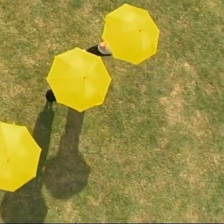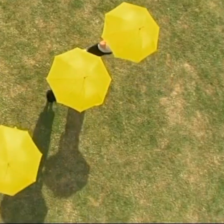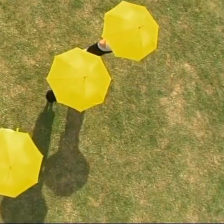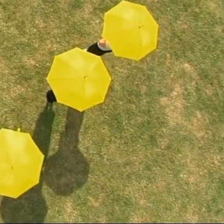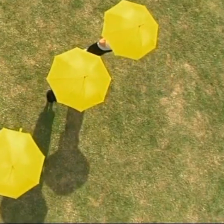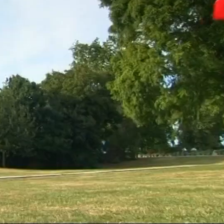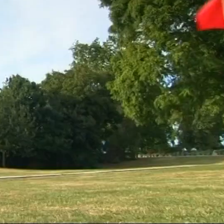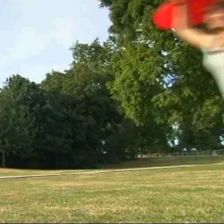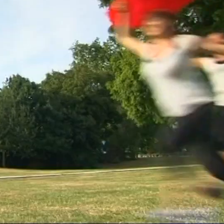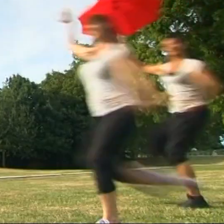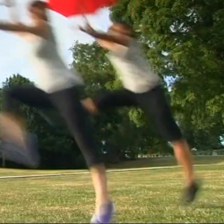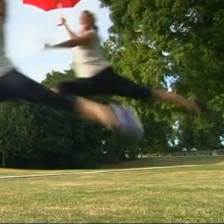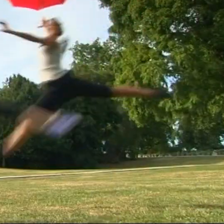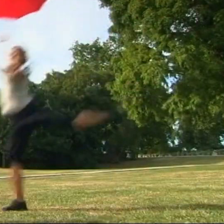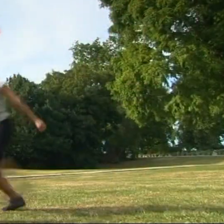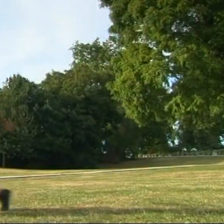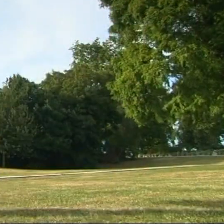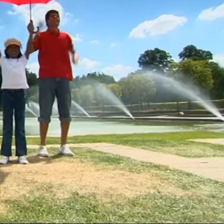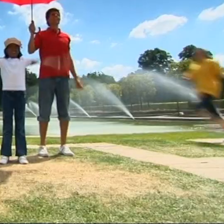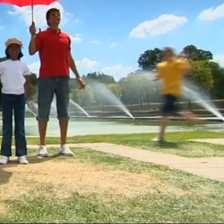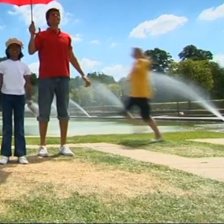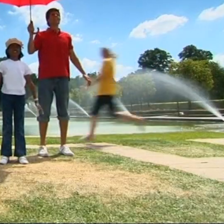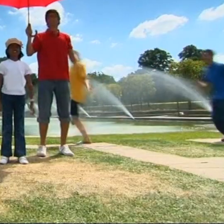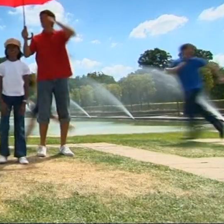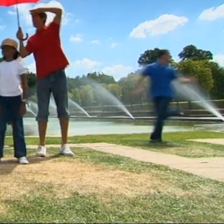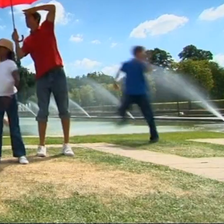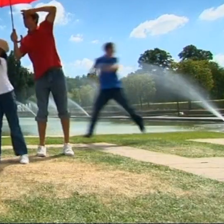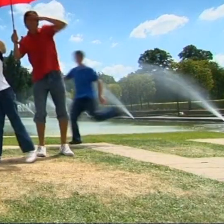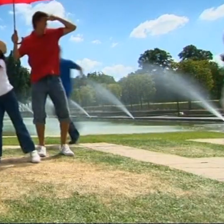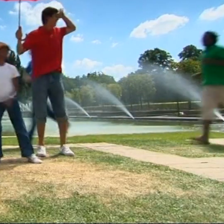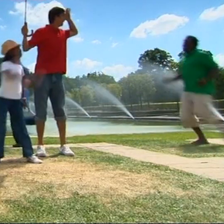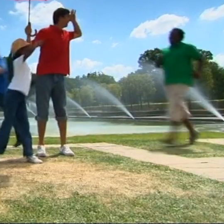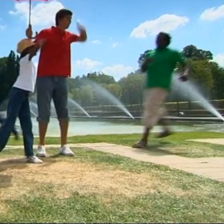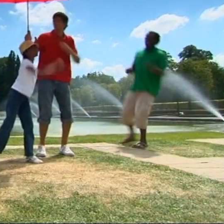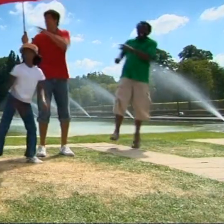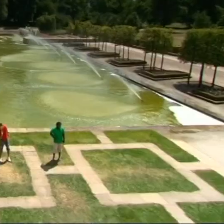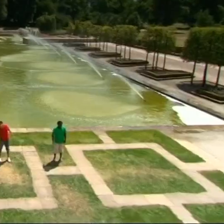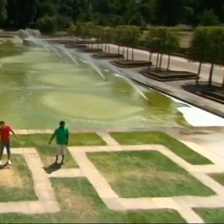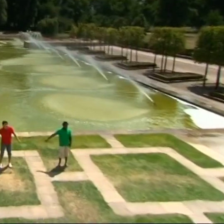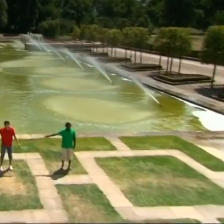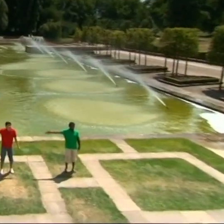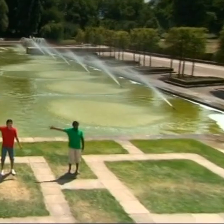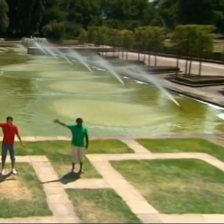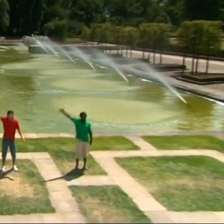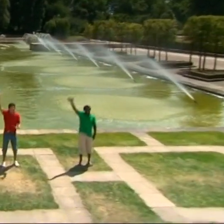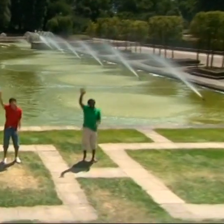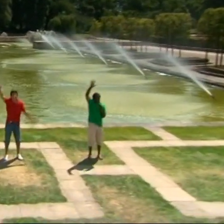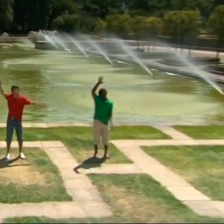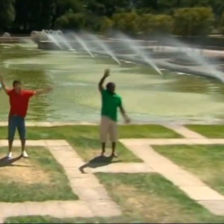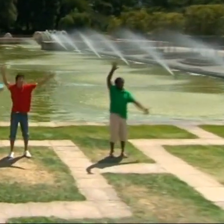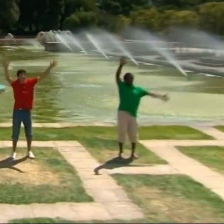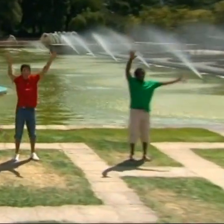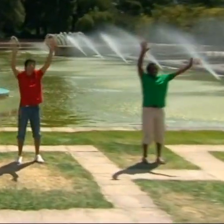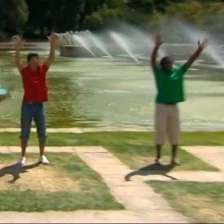-ding! Clouds with their heads held high Handskipping cloud to cloud Birds dancing blue sky Summer, summer